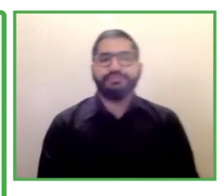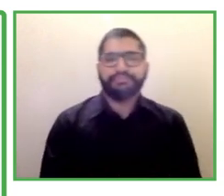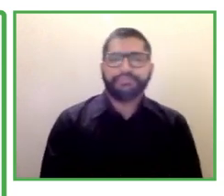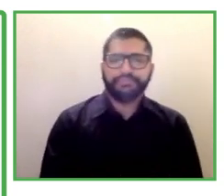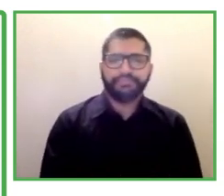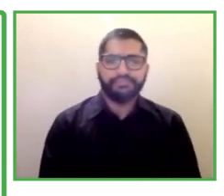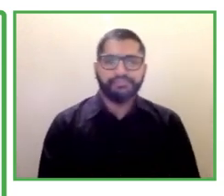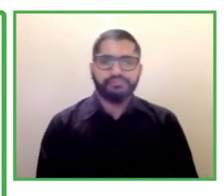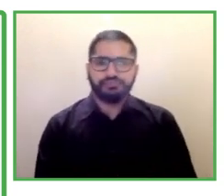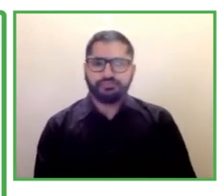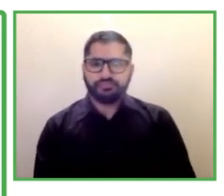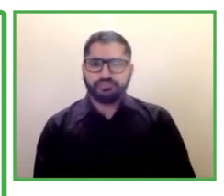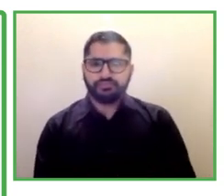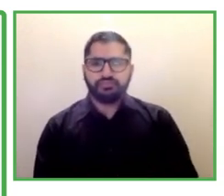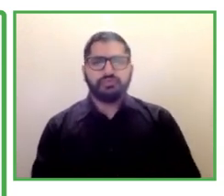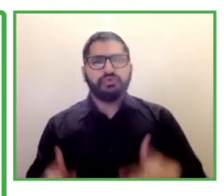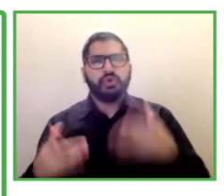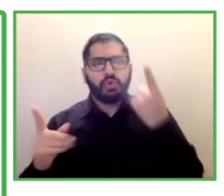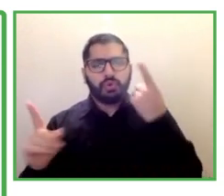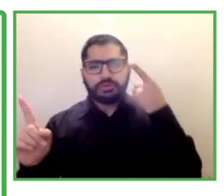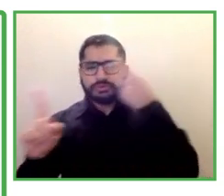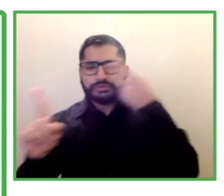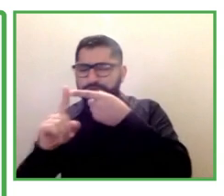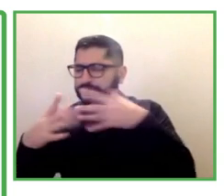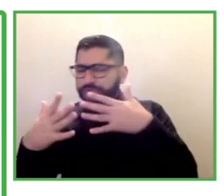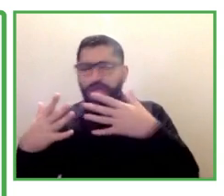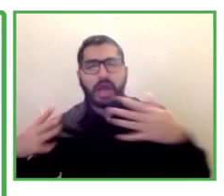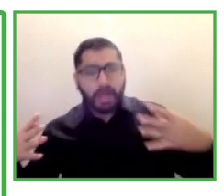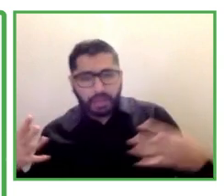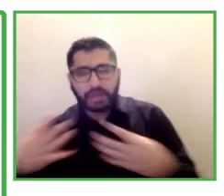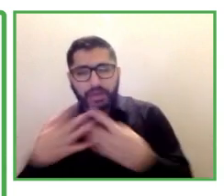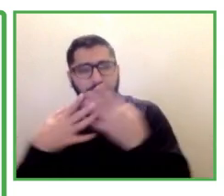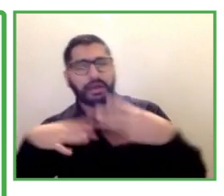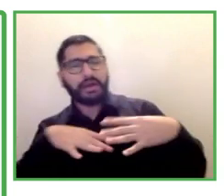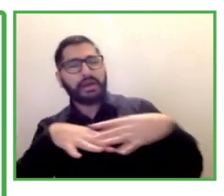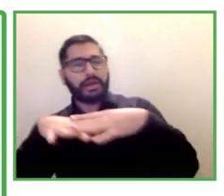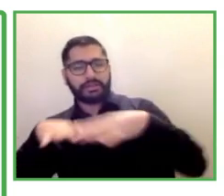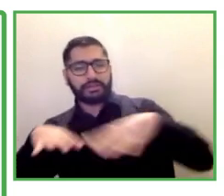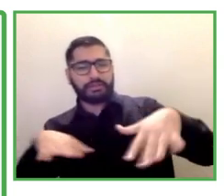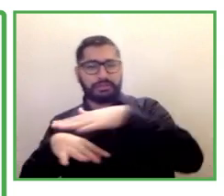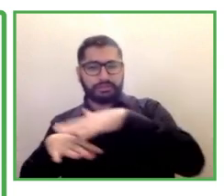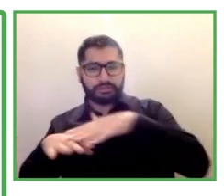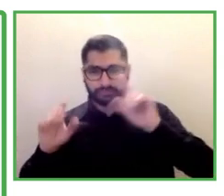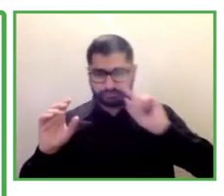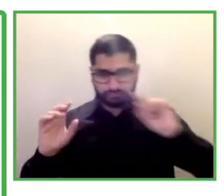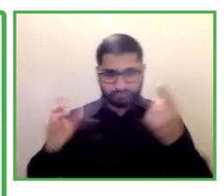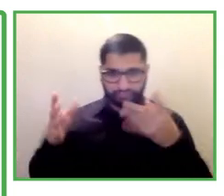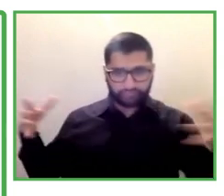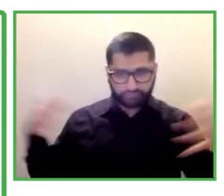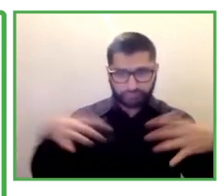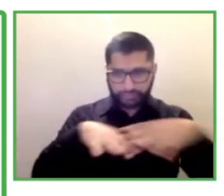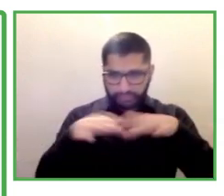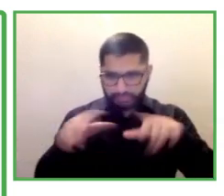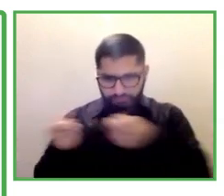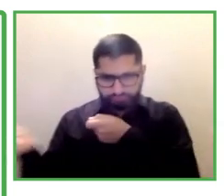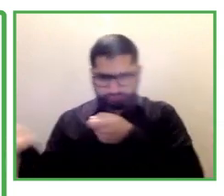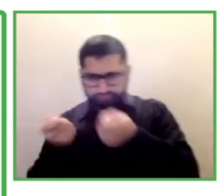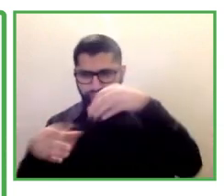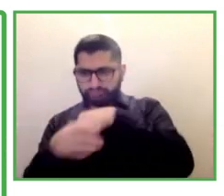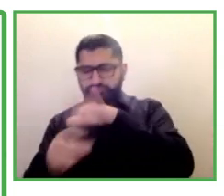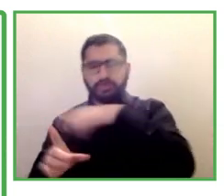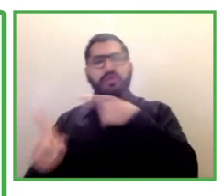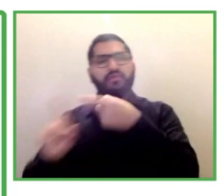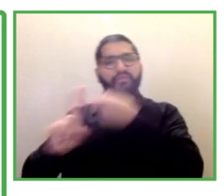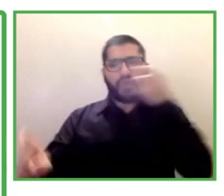are a business network here based in Australia and what we do is we're a national membership organization supporting businesses to